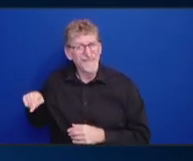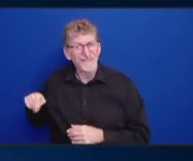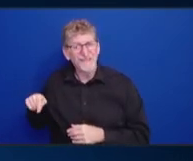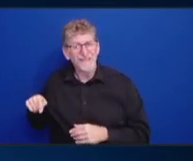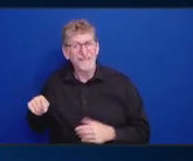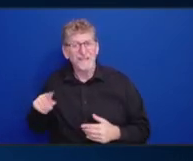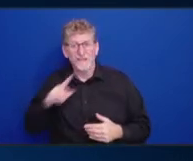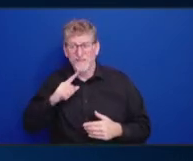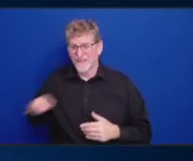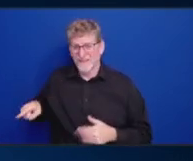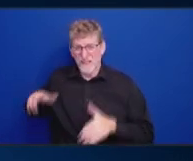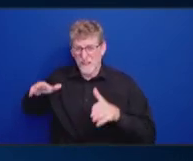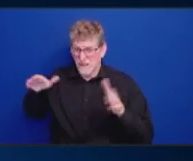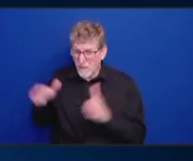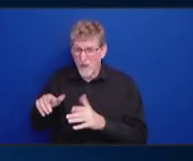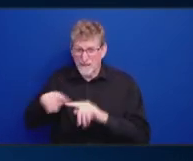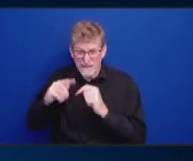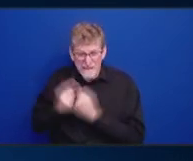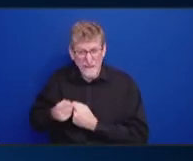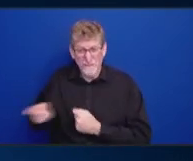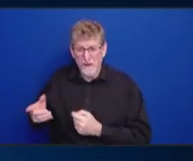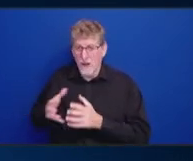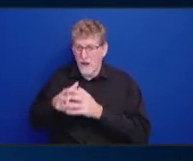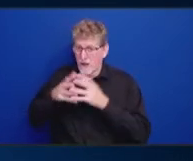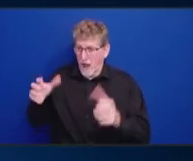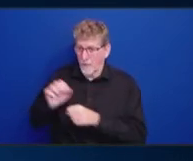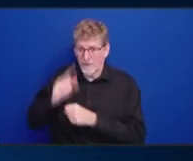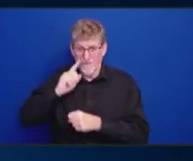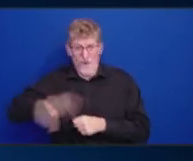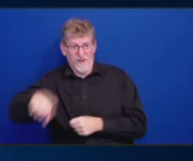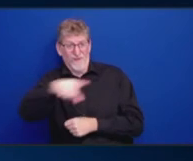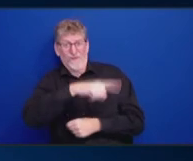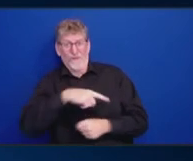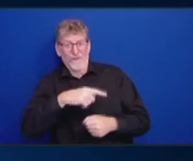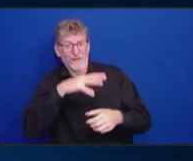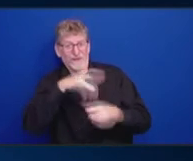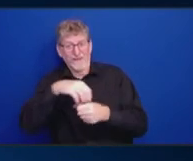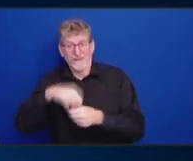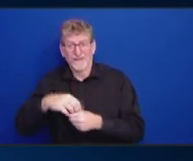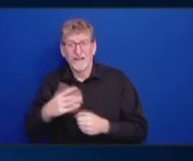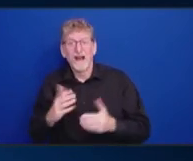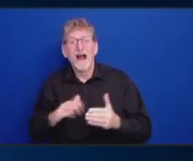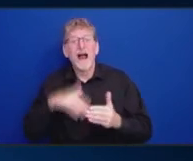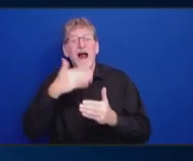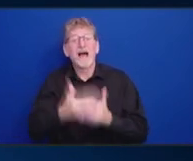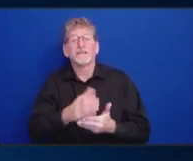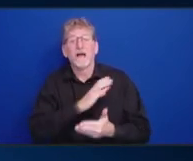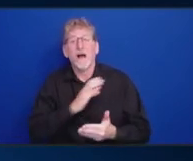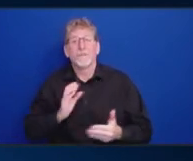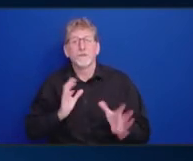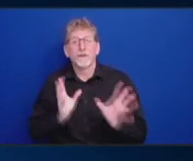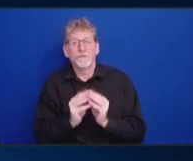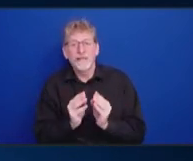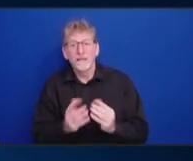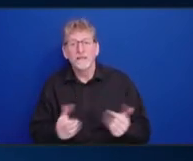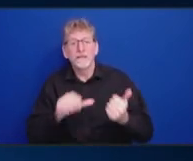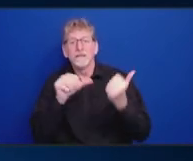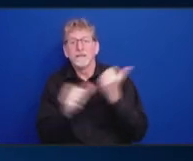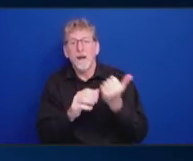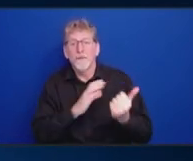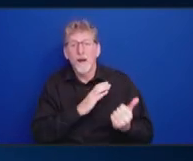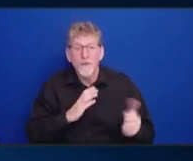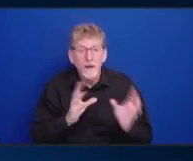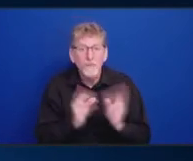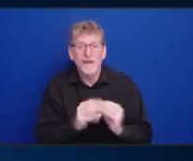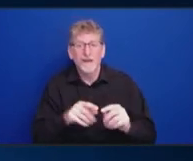for us. So, that's including the next commission meeting and setting up all the commission subcommittee meetings, as well as helping get access